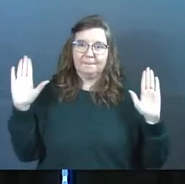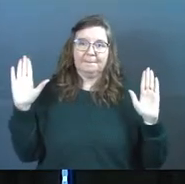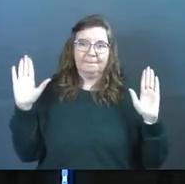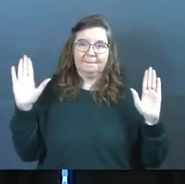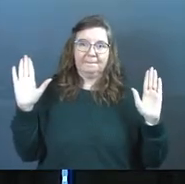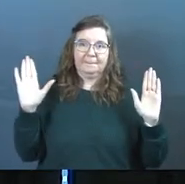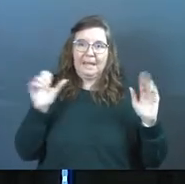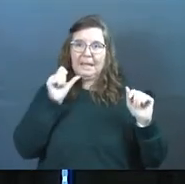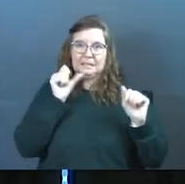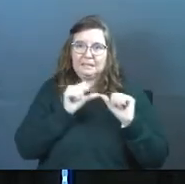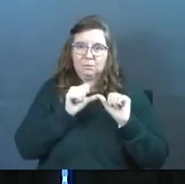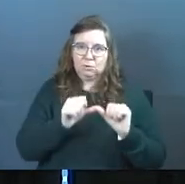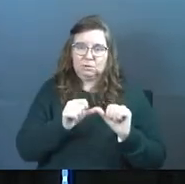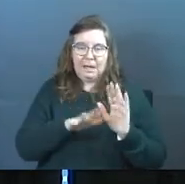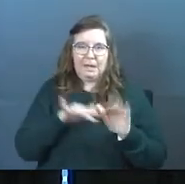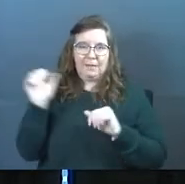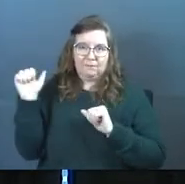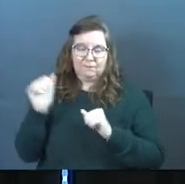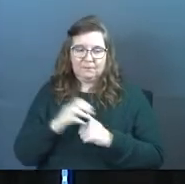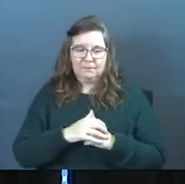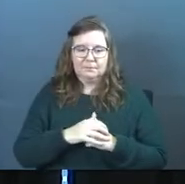and left.